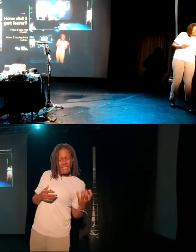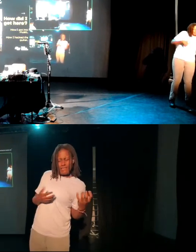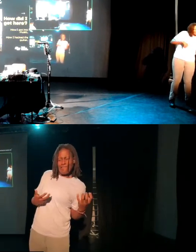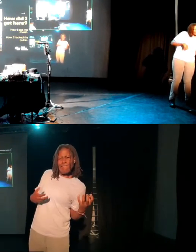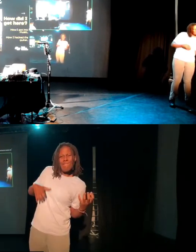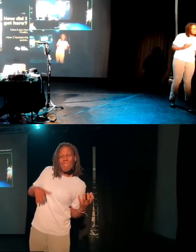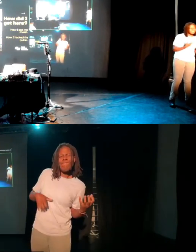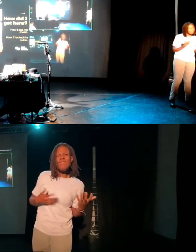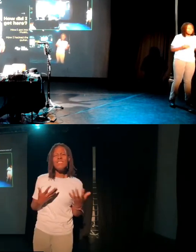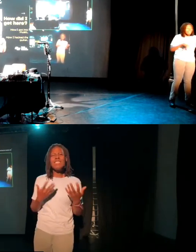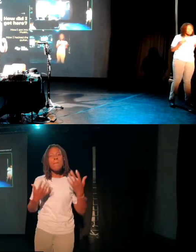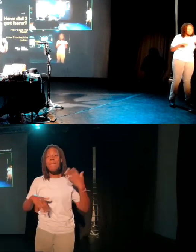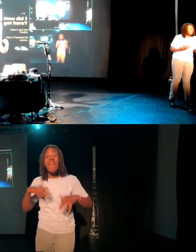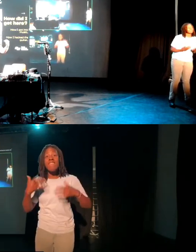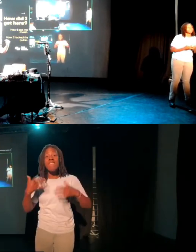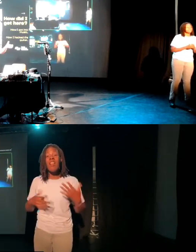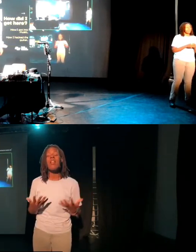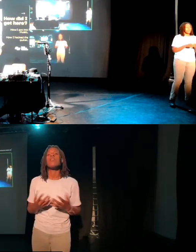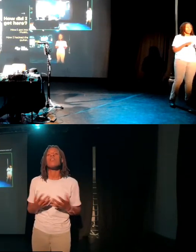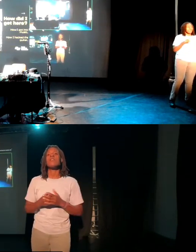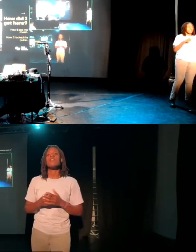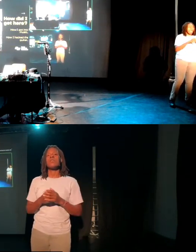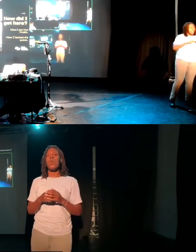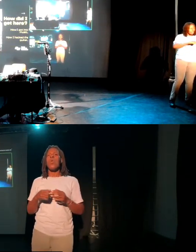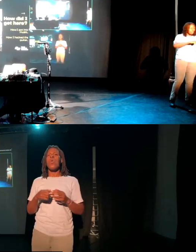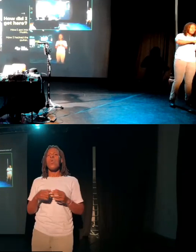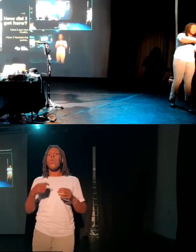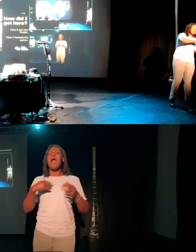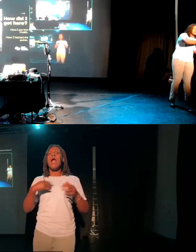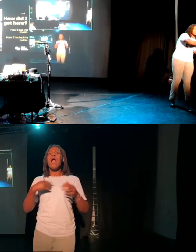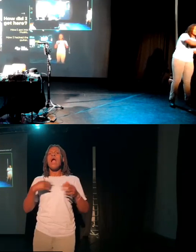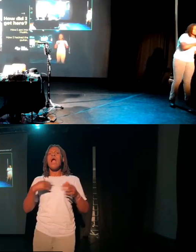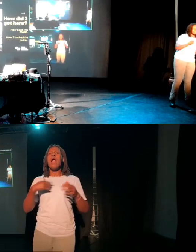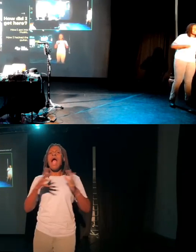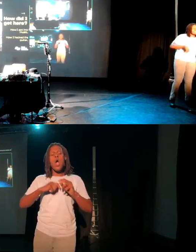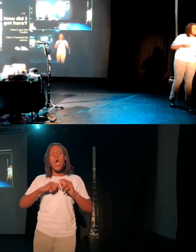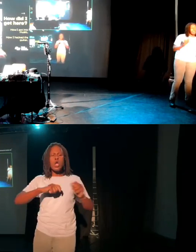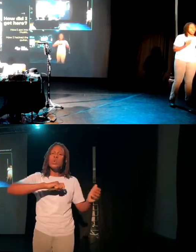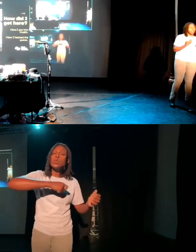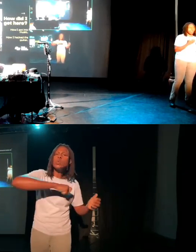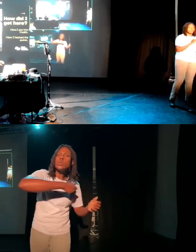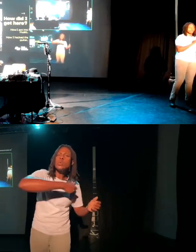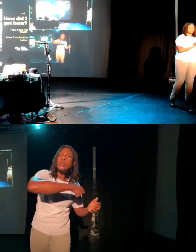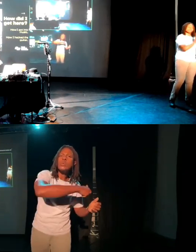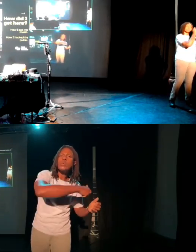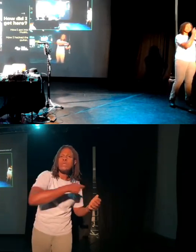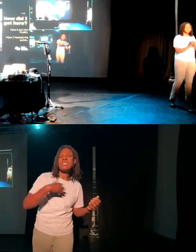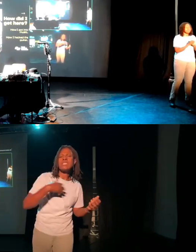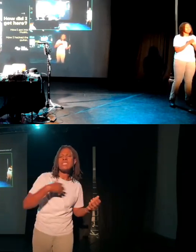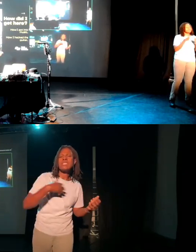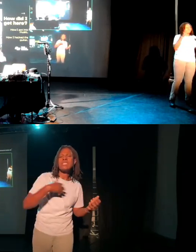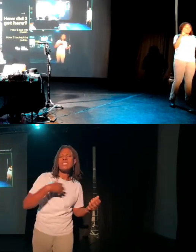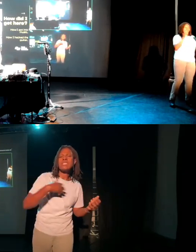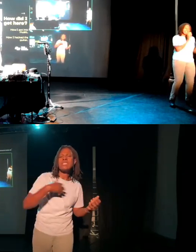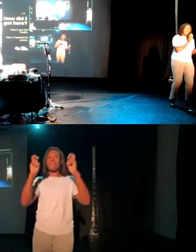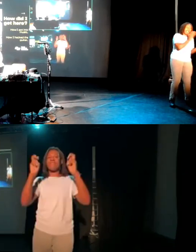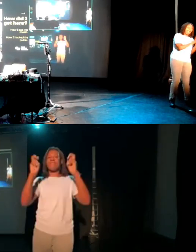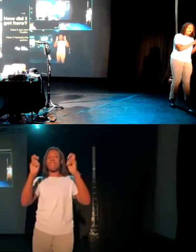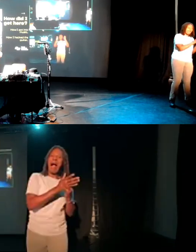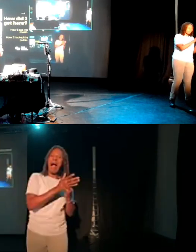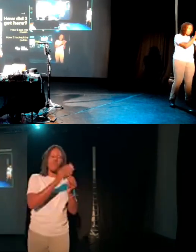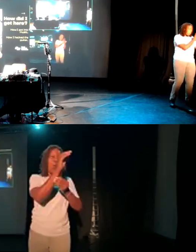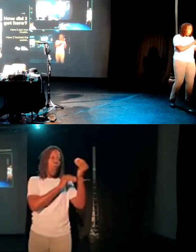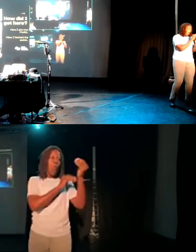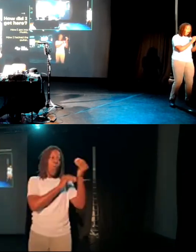to do so. So I tuned up a guitar differently and started to build my own guitars, hack other people's guitars, use different sets of strings.